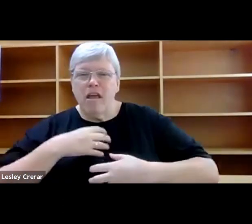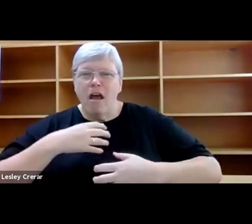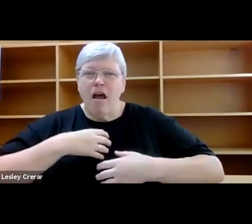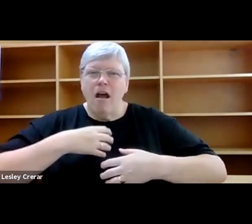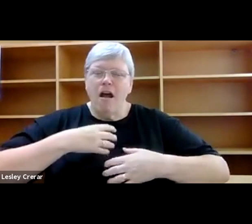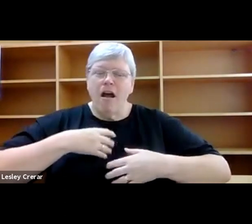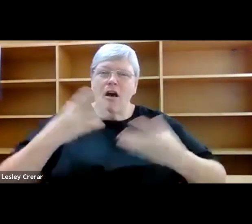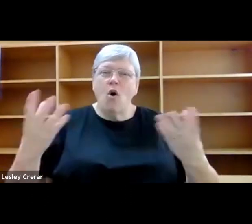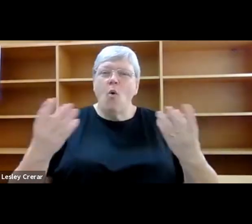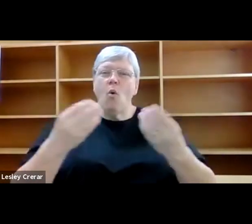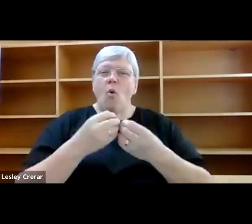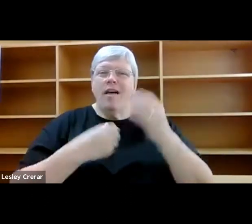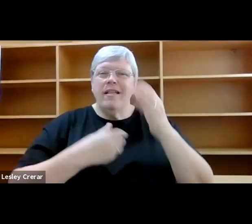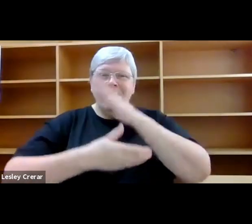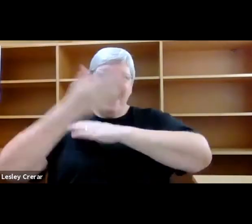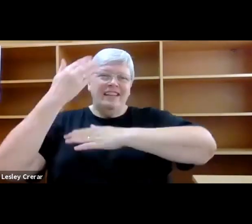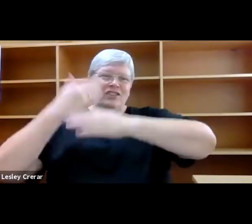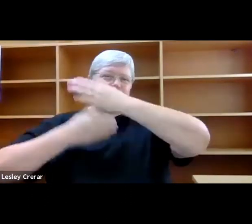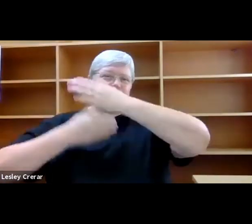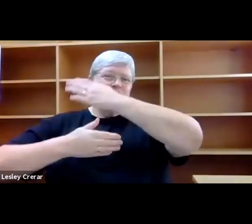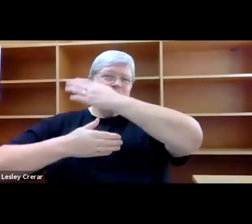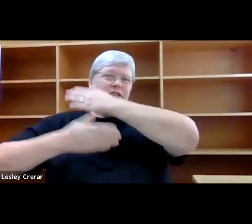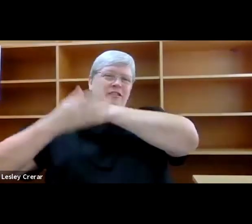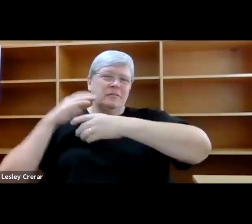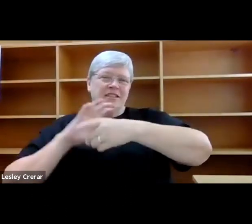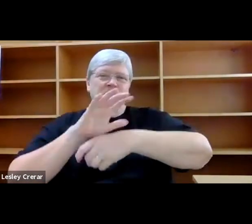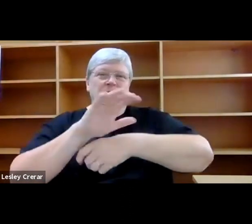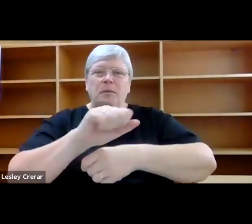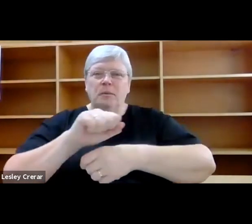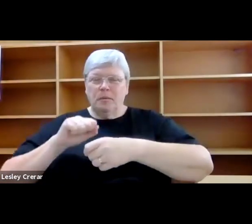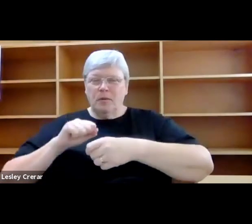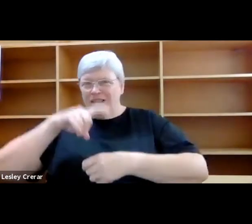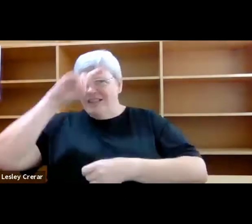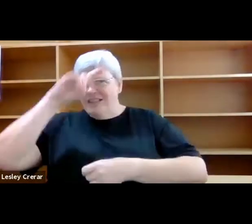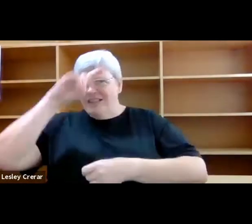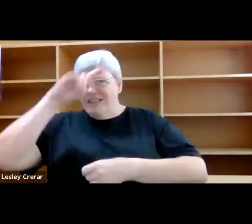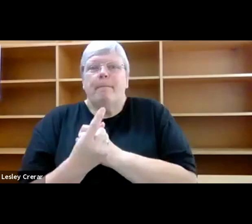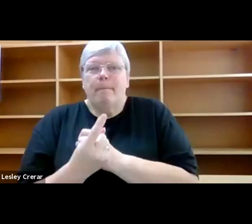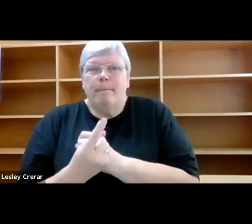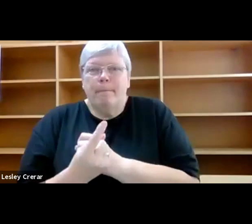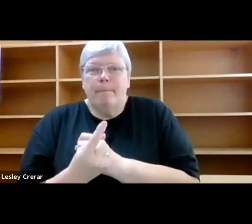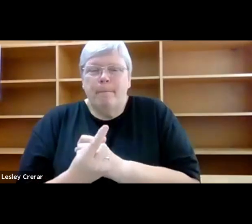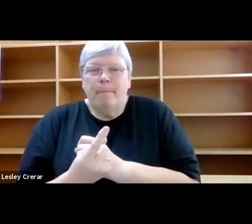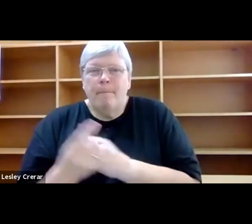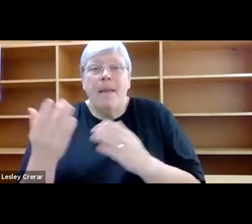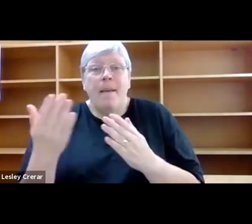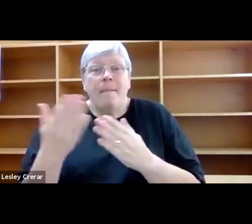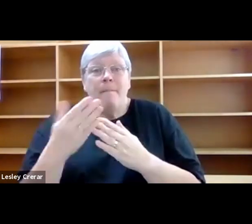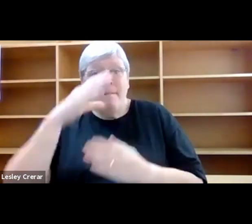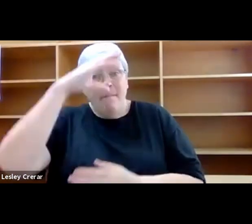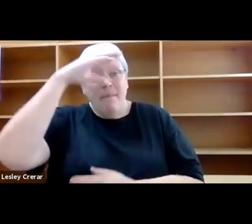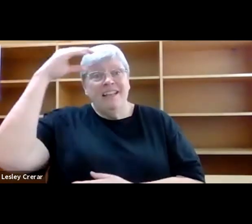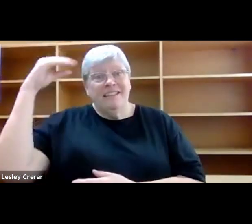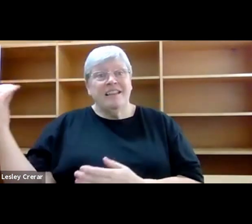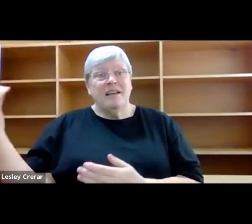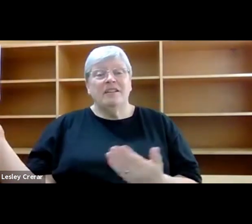accompanied by legends of being stolen away or the devil appearing. Midsummer is almost entirely free